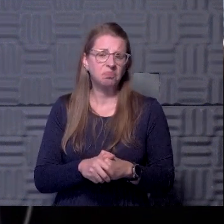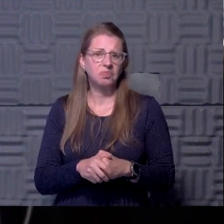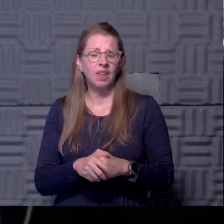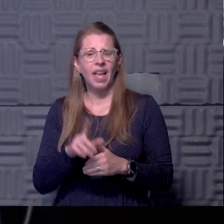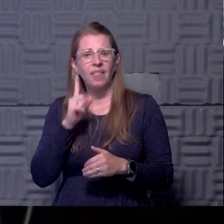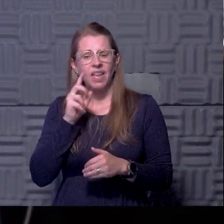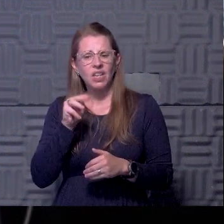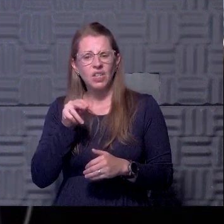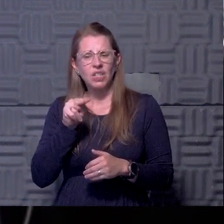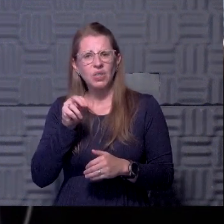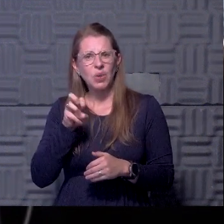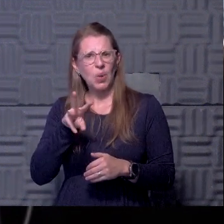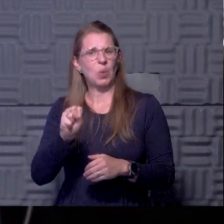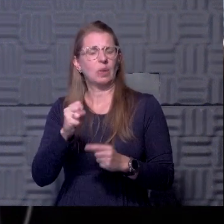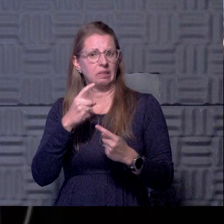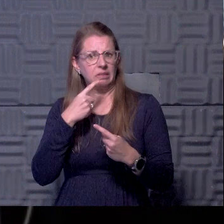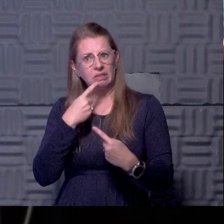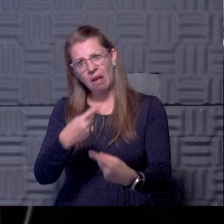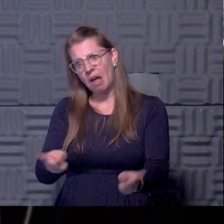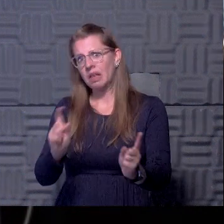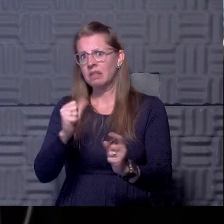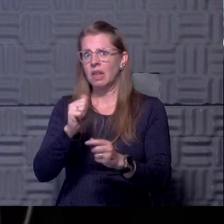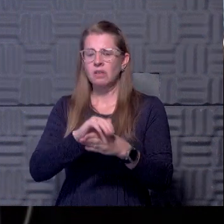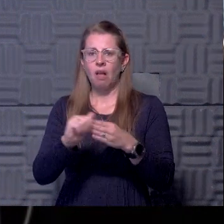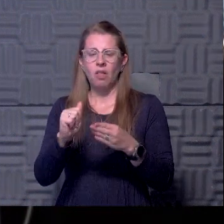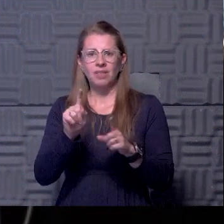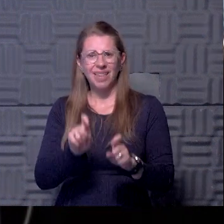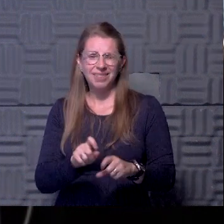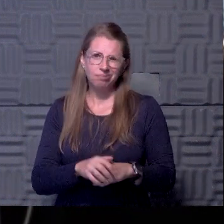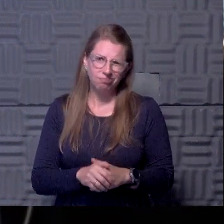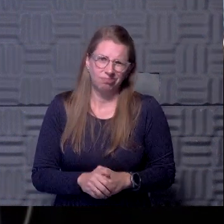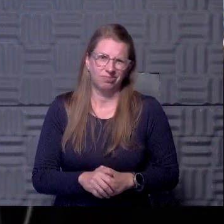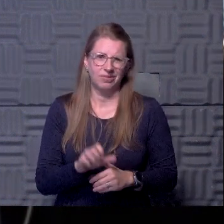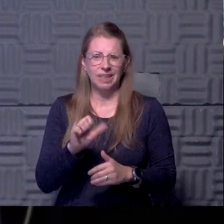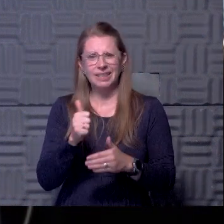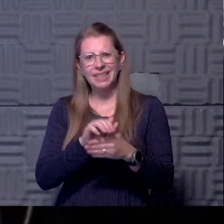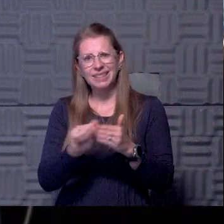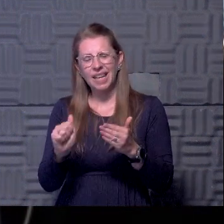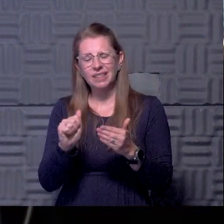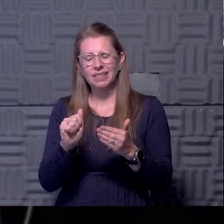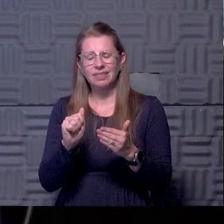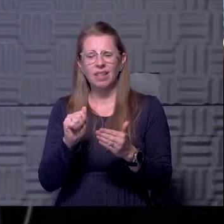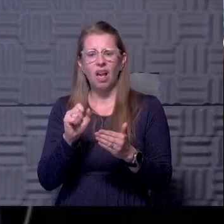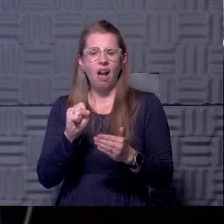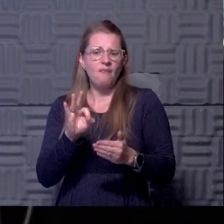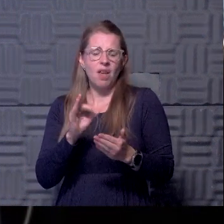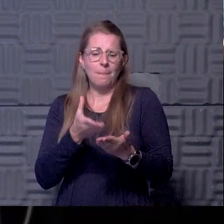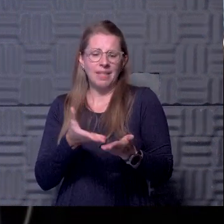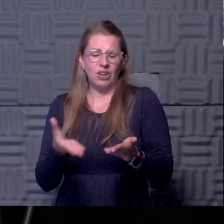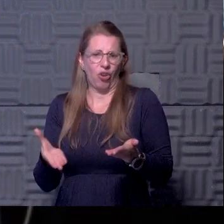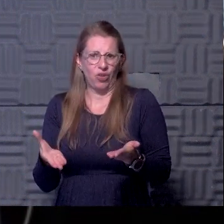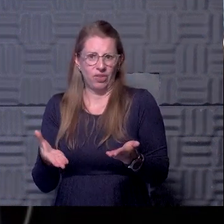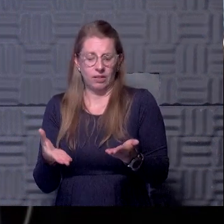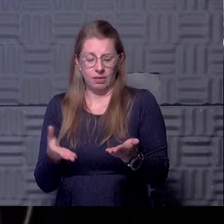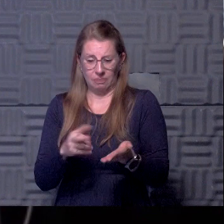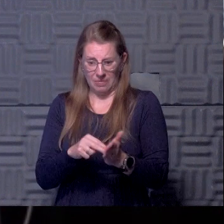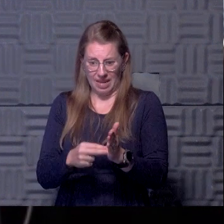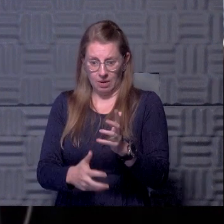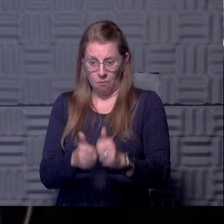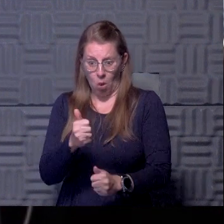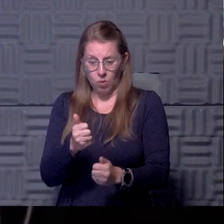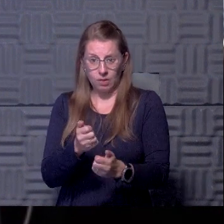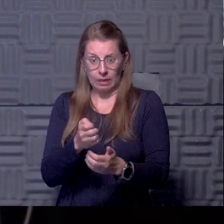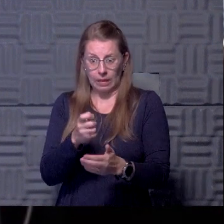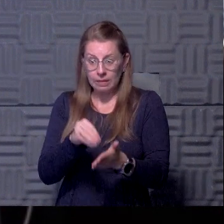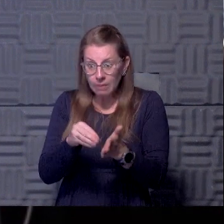the, in the news saying it's a $10 test. Yeah, it's $10 of materials, but materials are not the majority of the expense. The